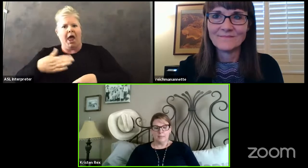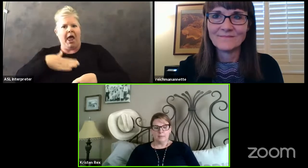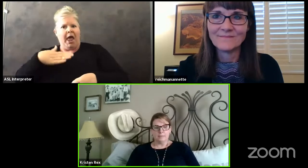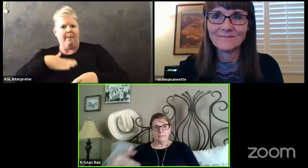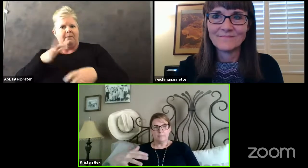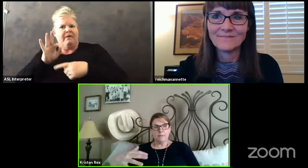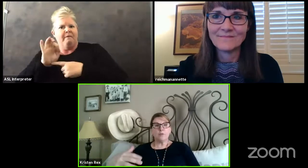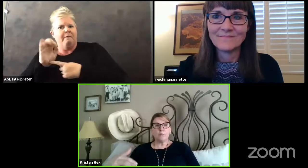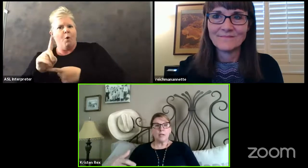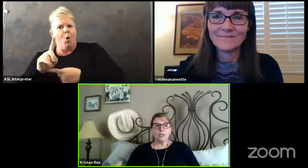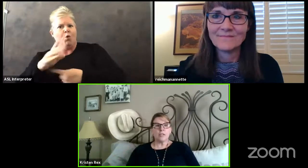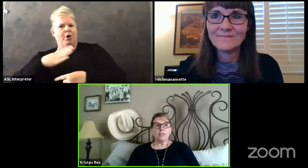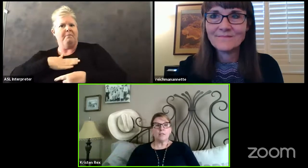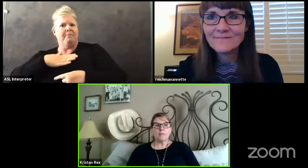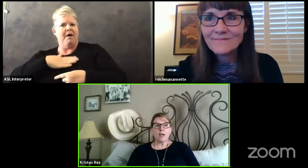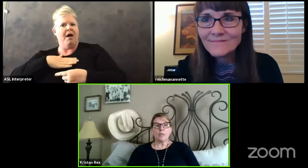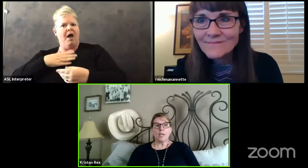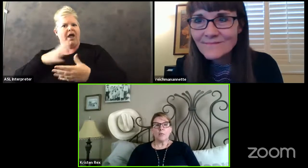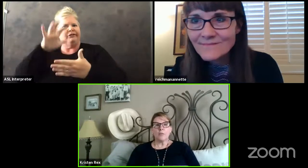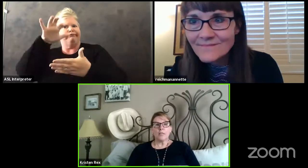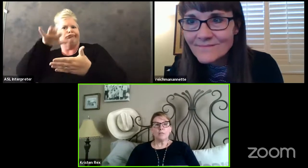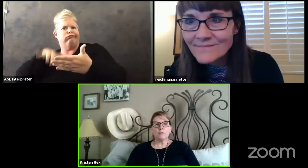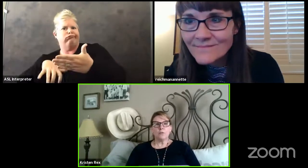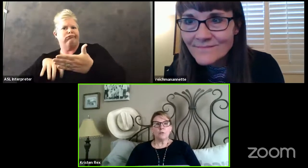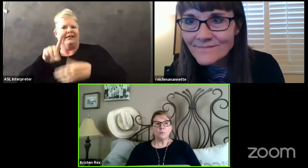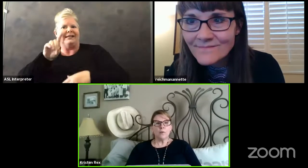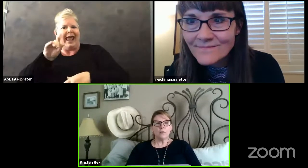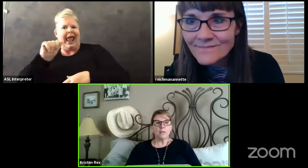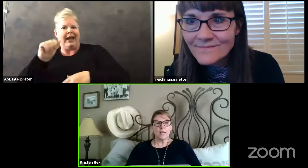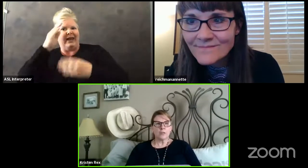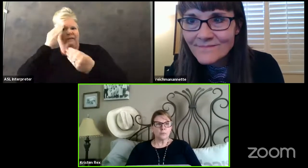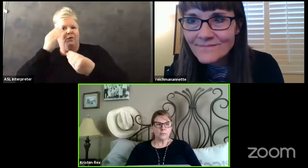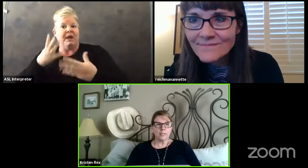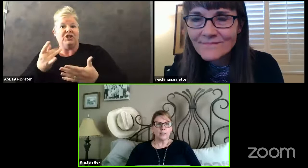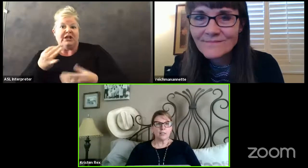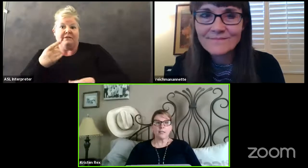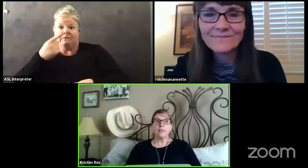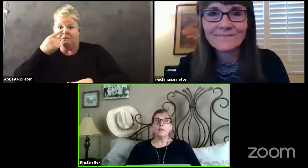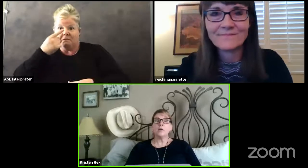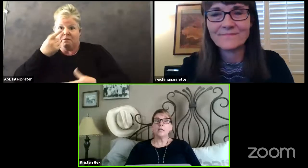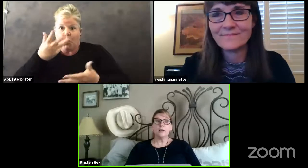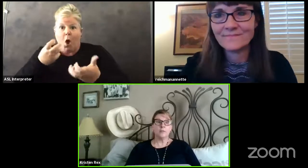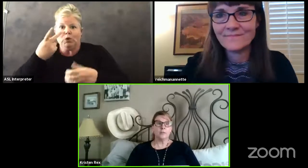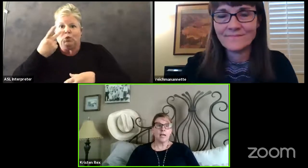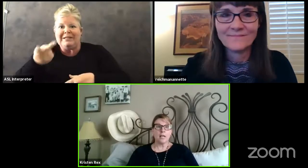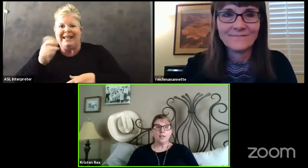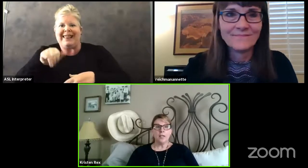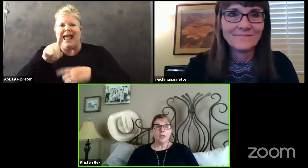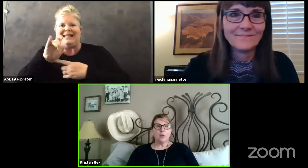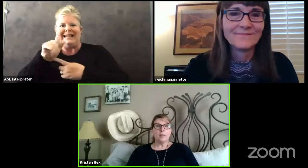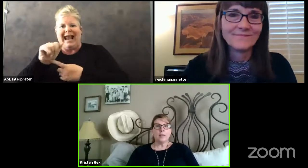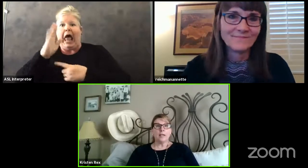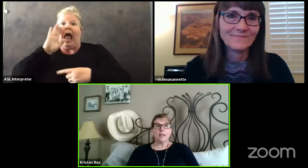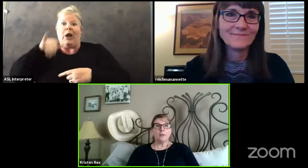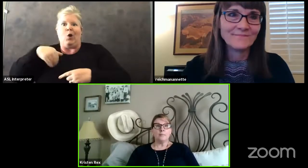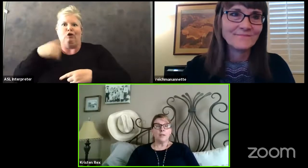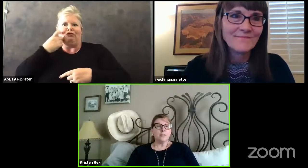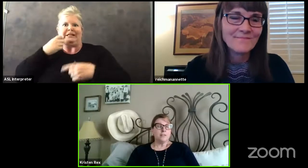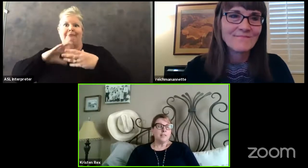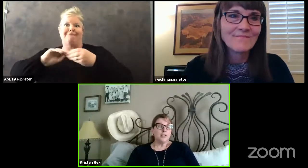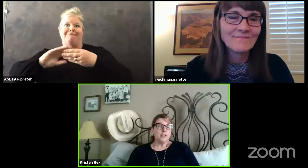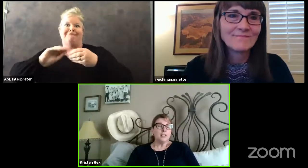information if that will help any of you with the actual data, because I know I gave you a lot. But